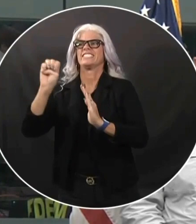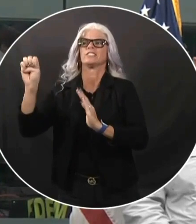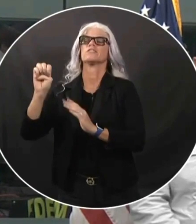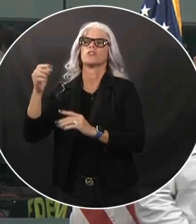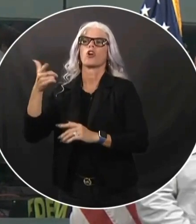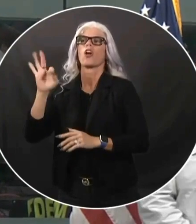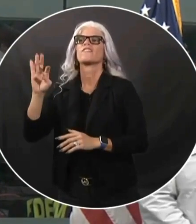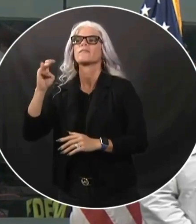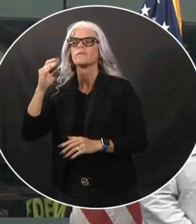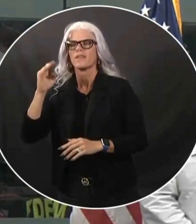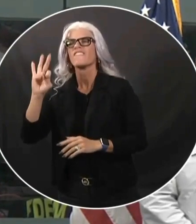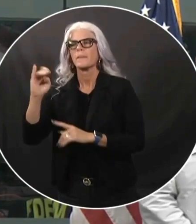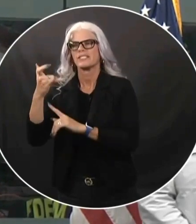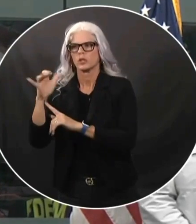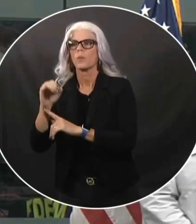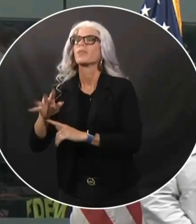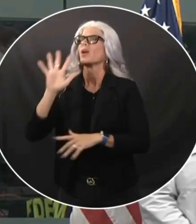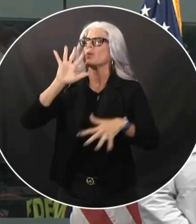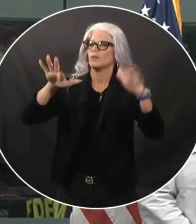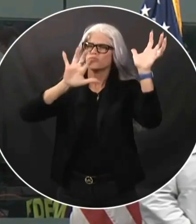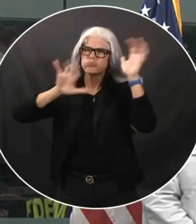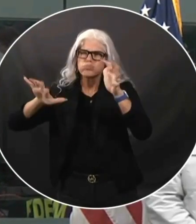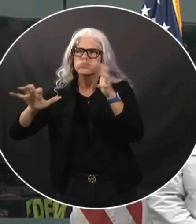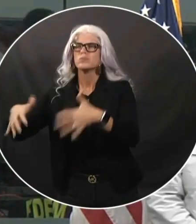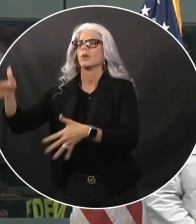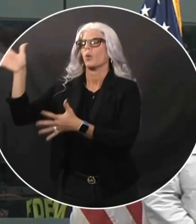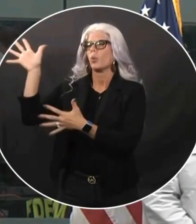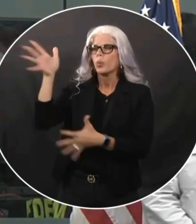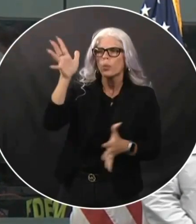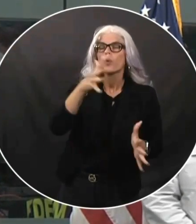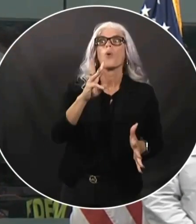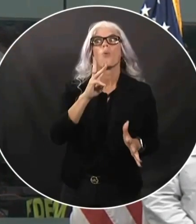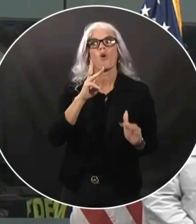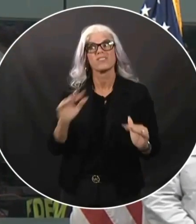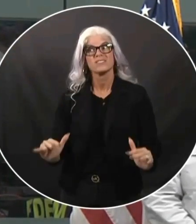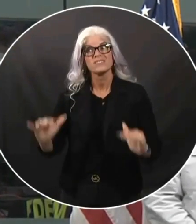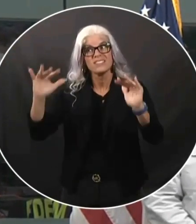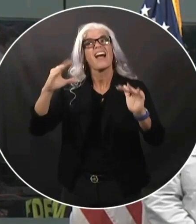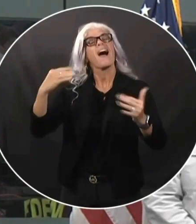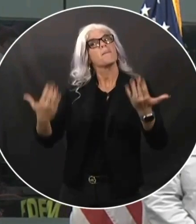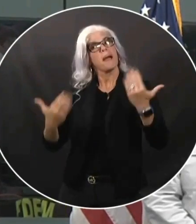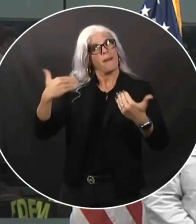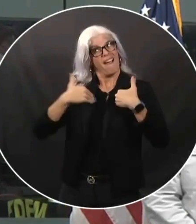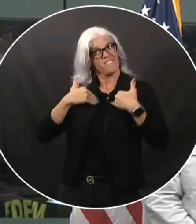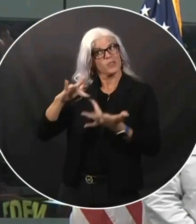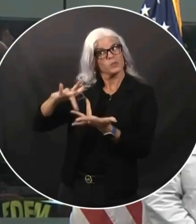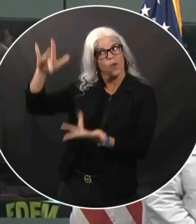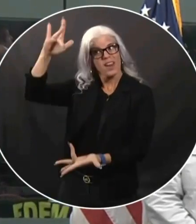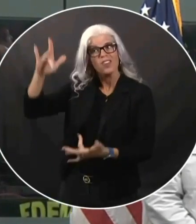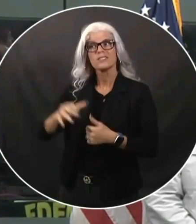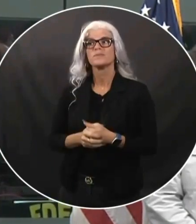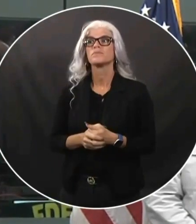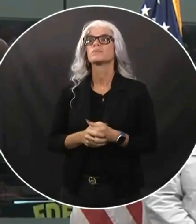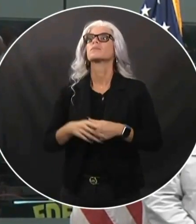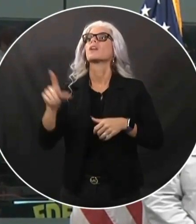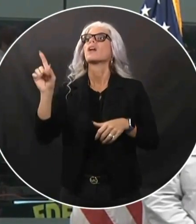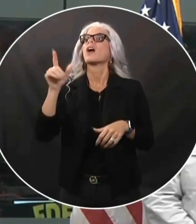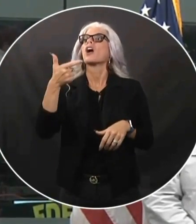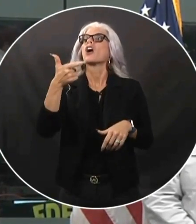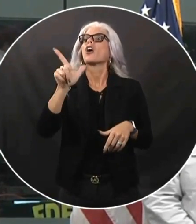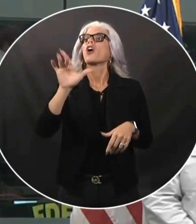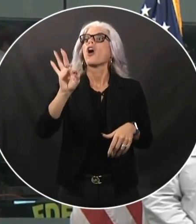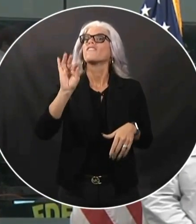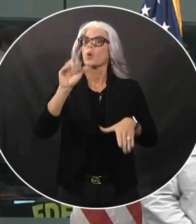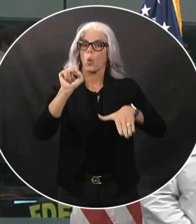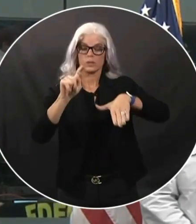flash flooding, storm surge, along with isolated tornado activity along Florida's Gulf Coast. Floridians up and down the